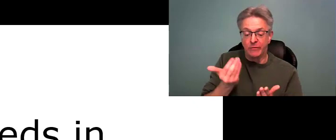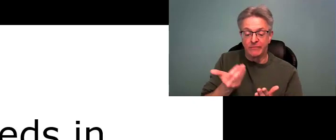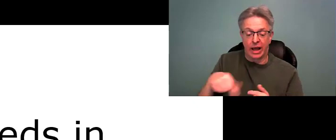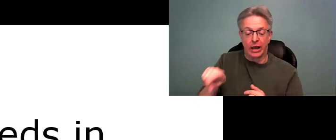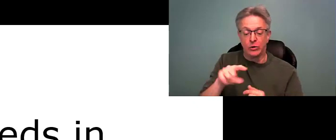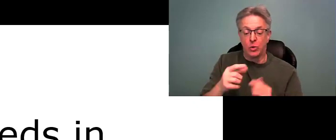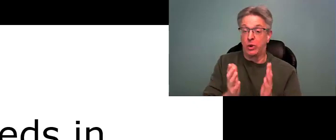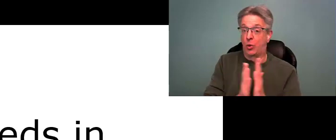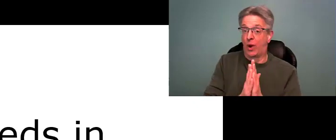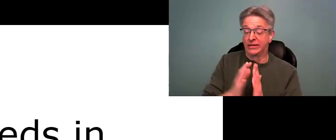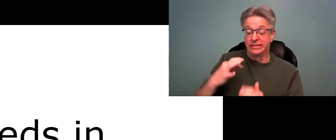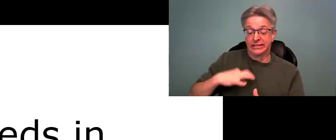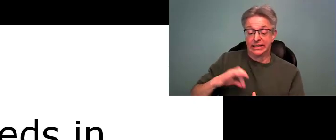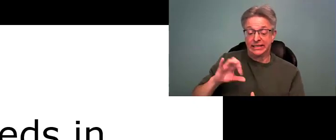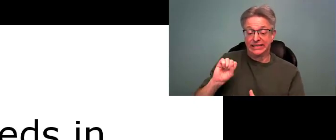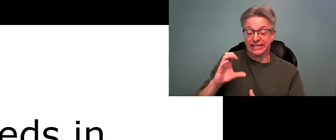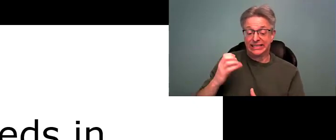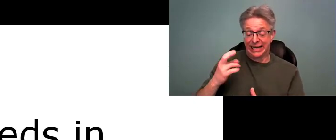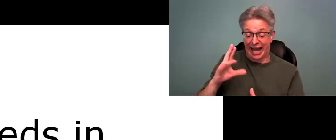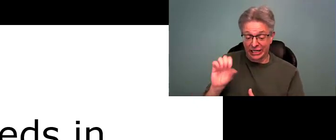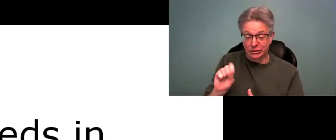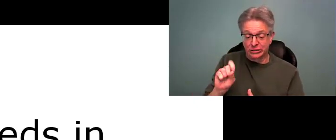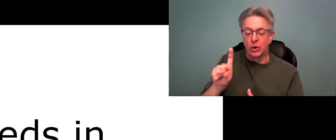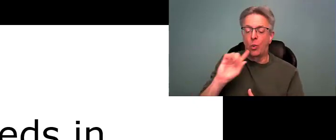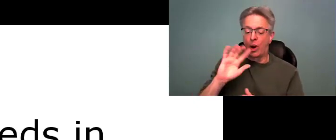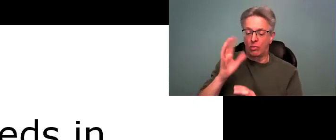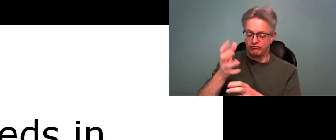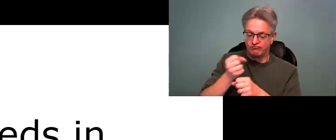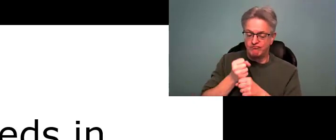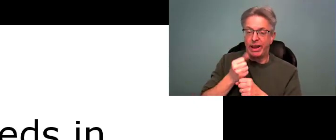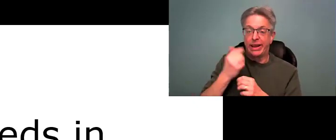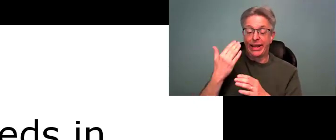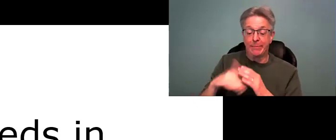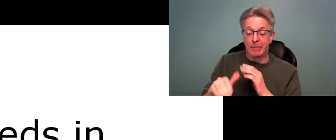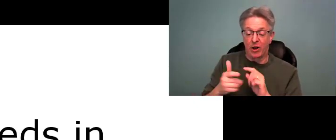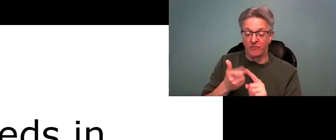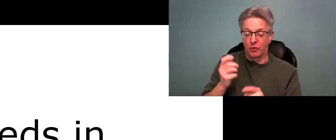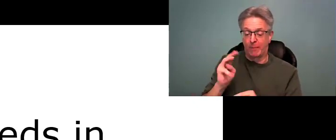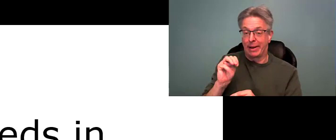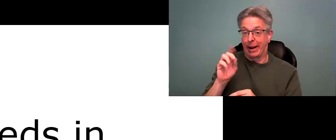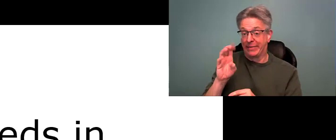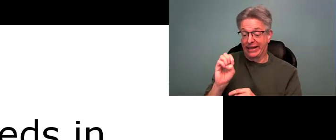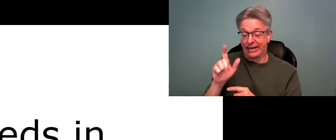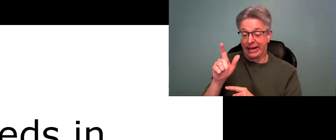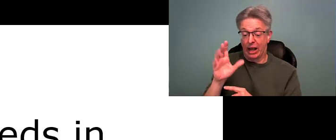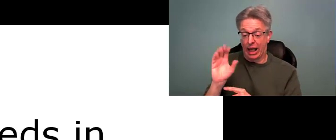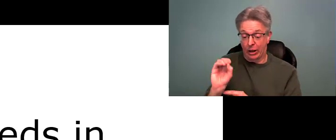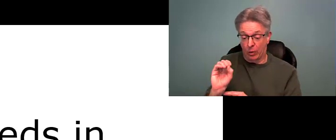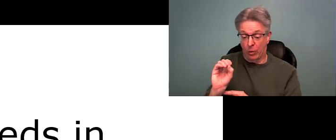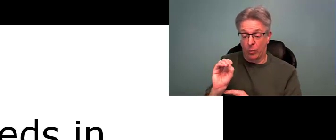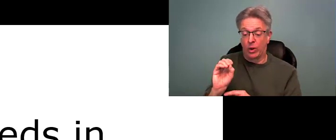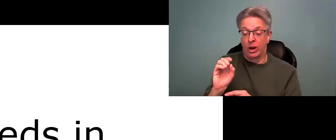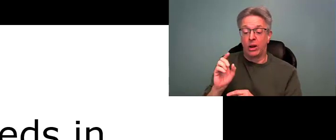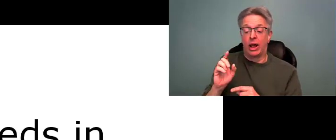And if your attendance is verified and you requested sketches, then you will receive an email from